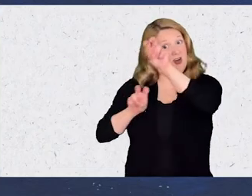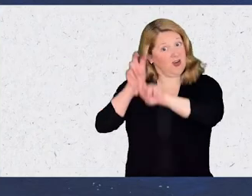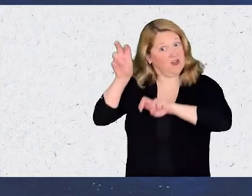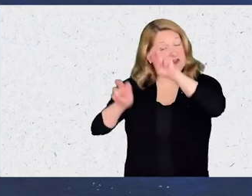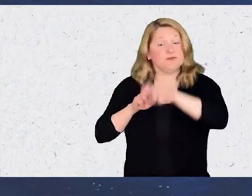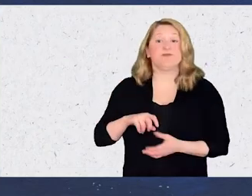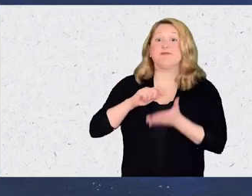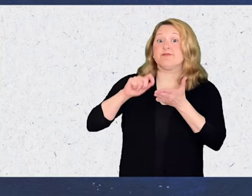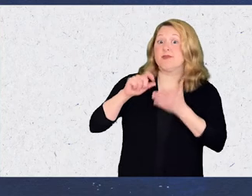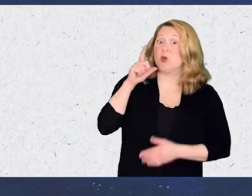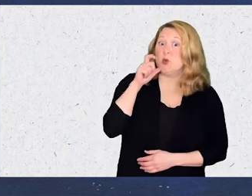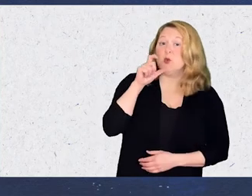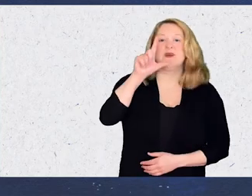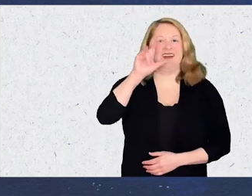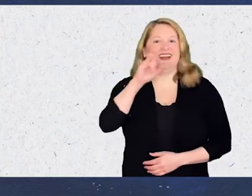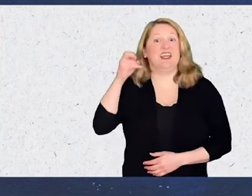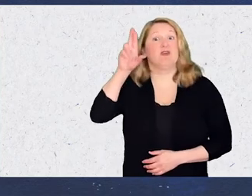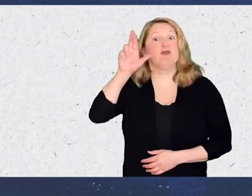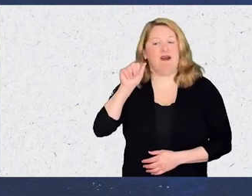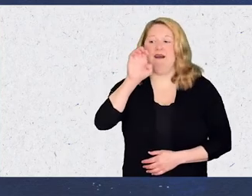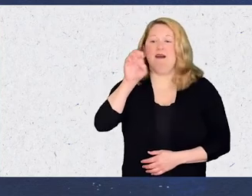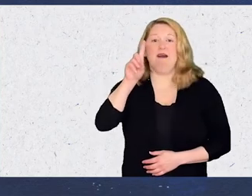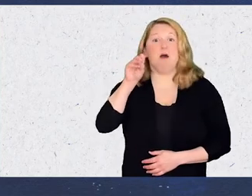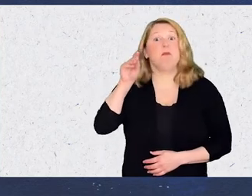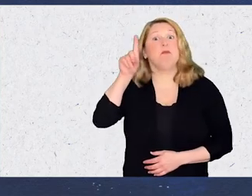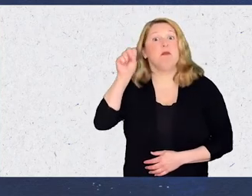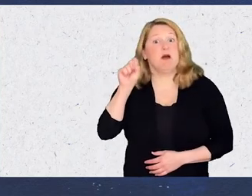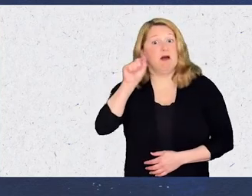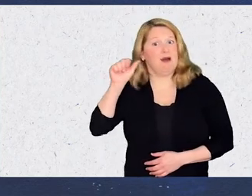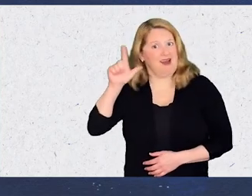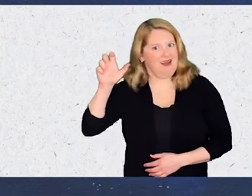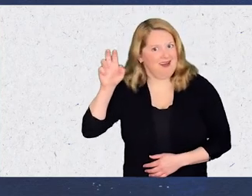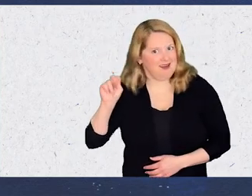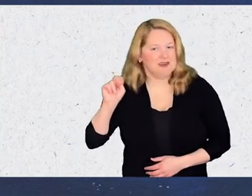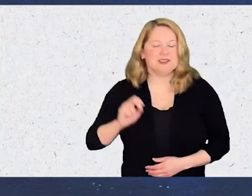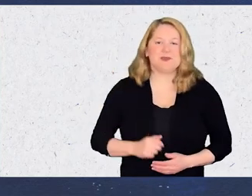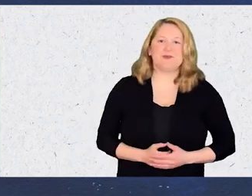Carnival By Lee J. Rudmunds Allen